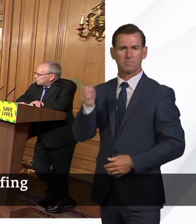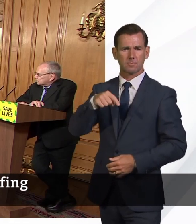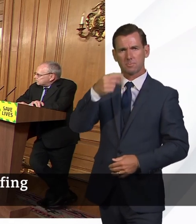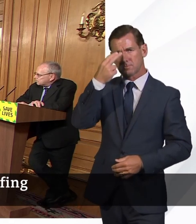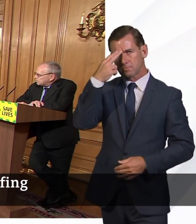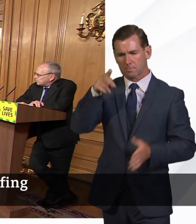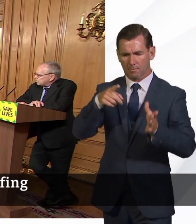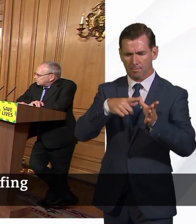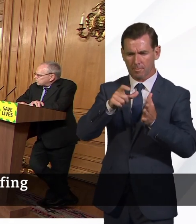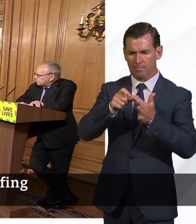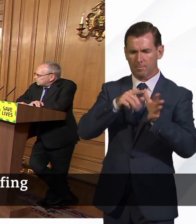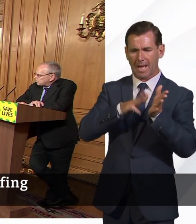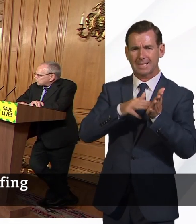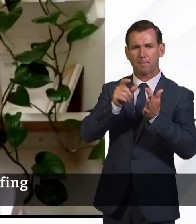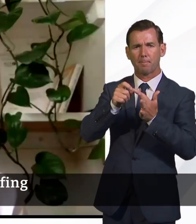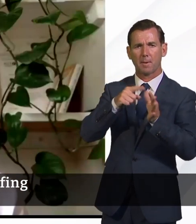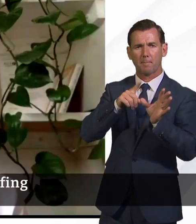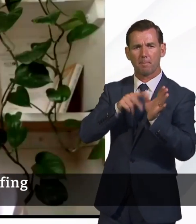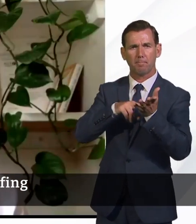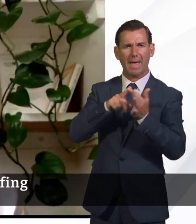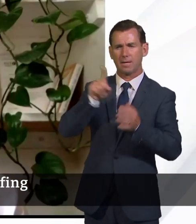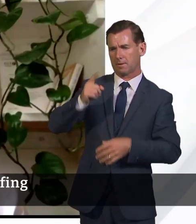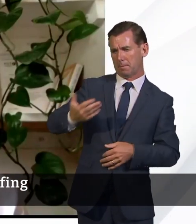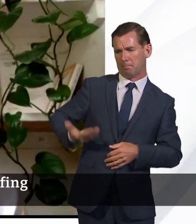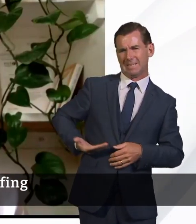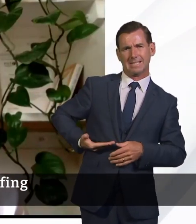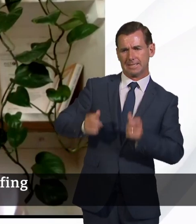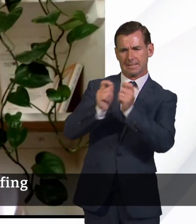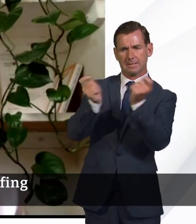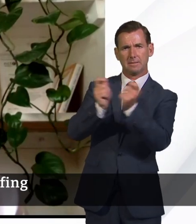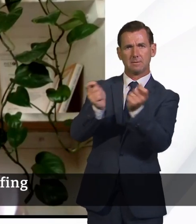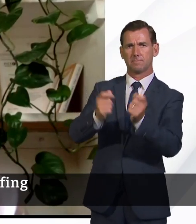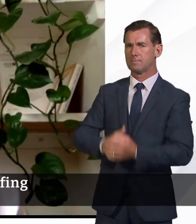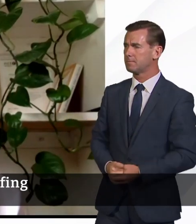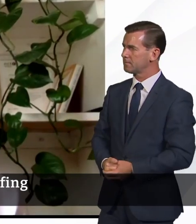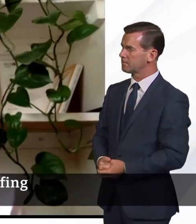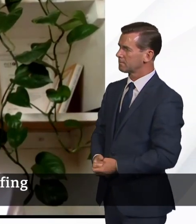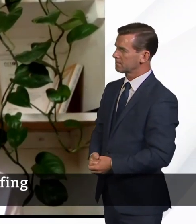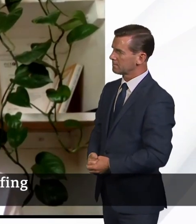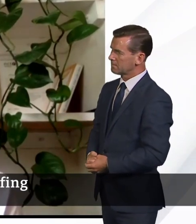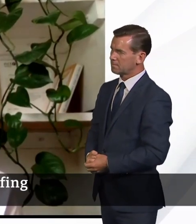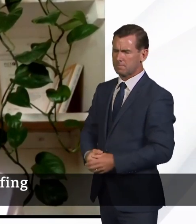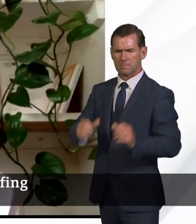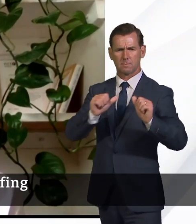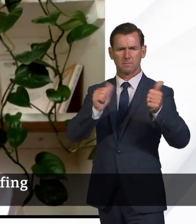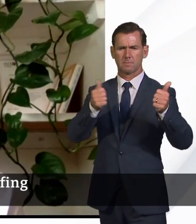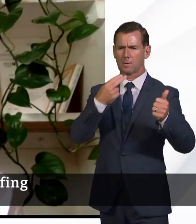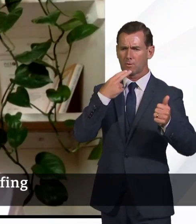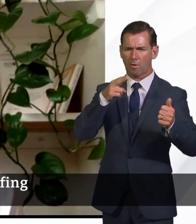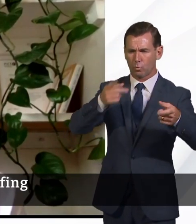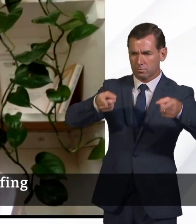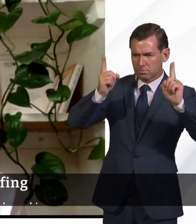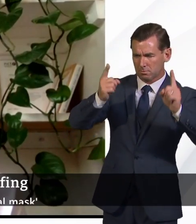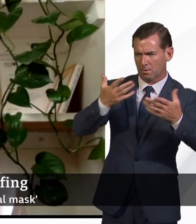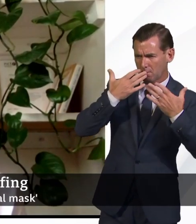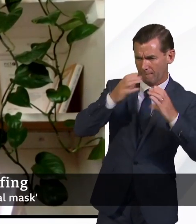Business Insider. Adam. Good afternoon, Secretary of State. And thank you very much. I have a question about businesses that